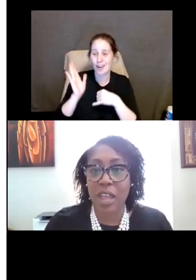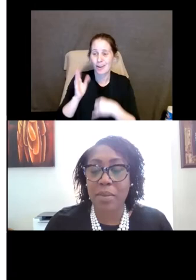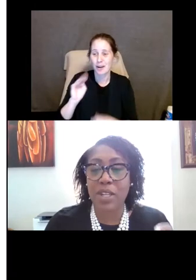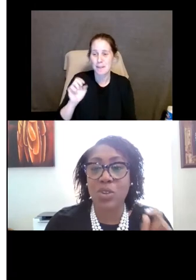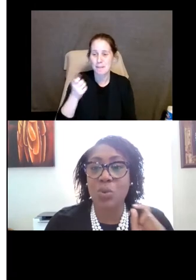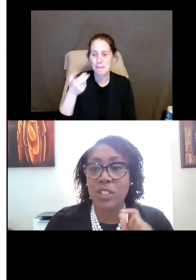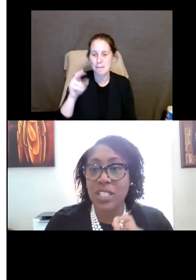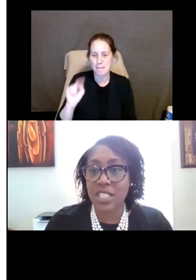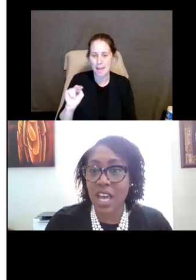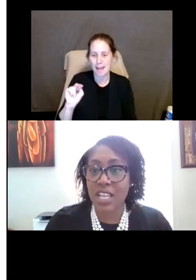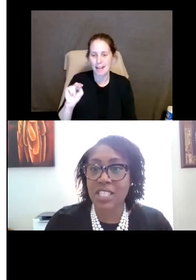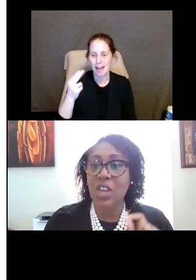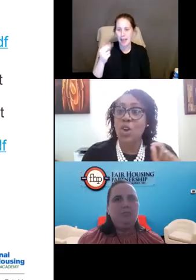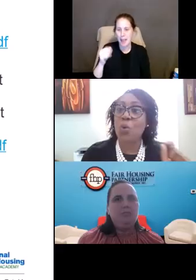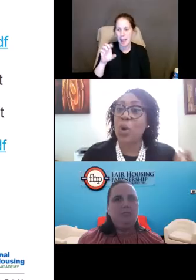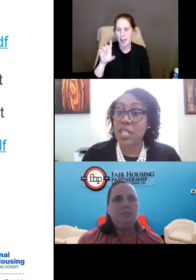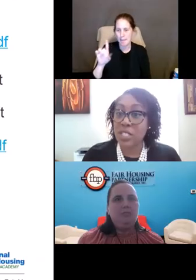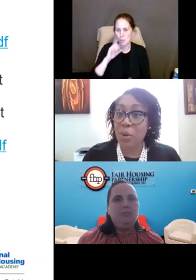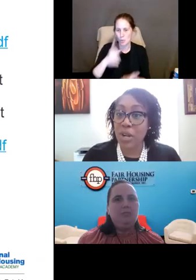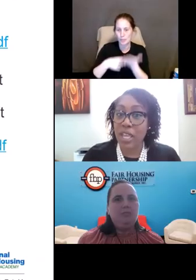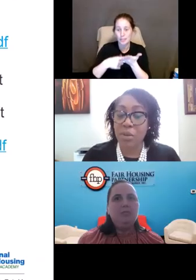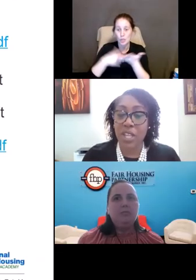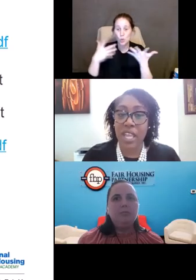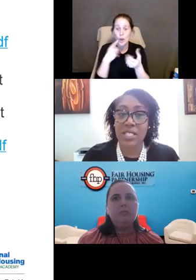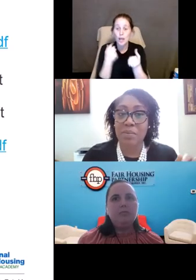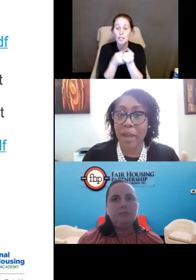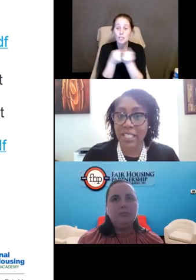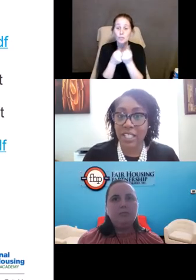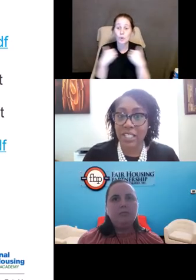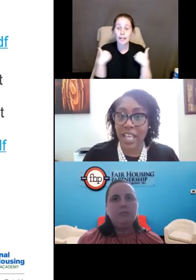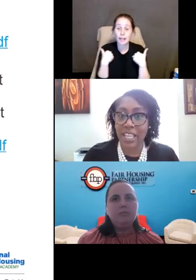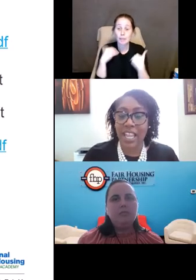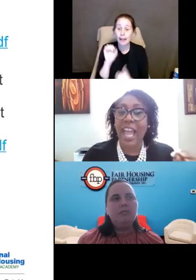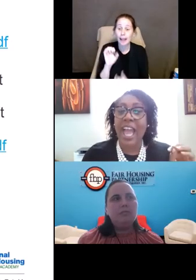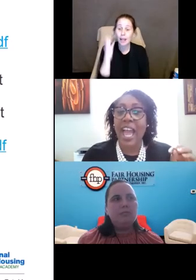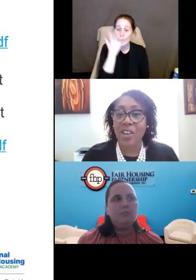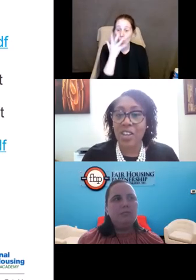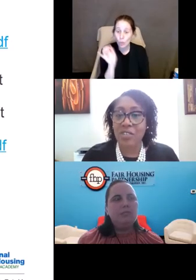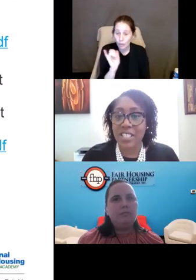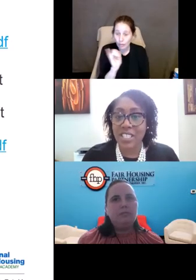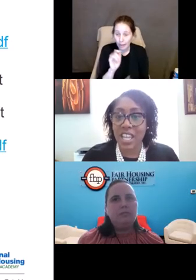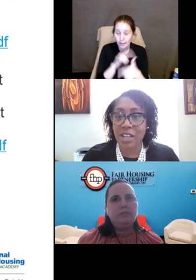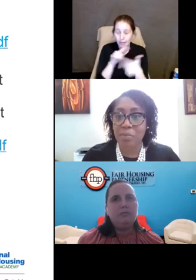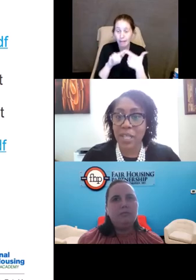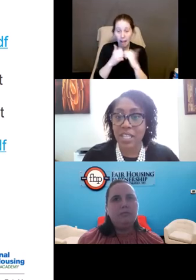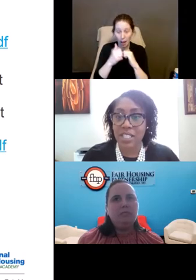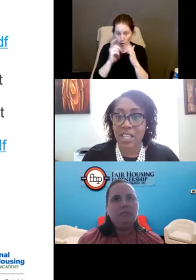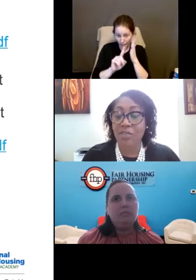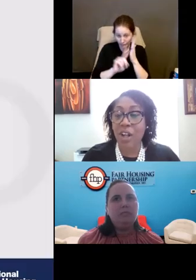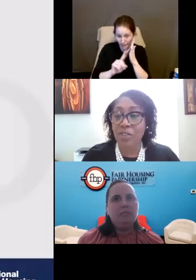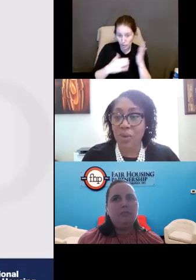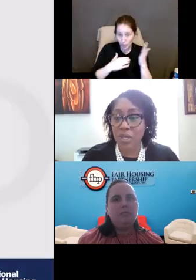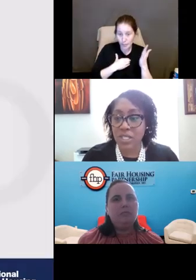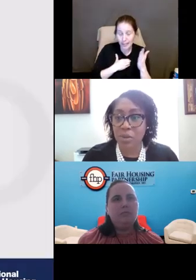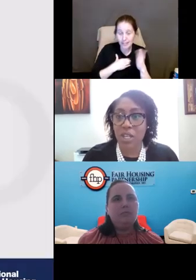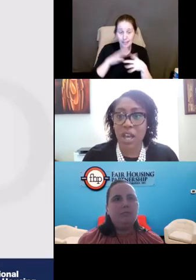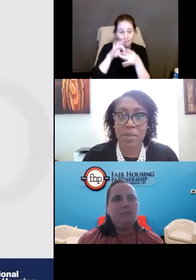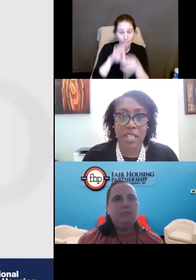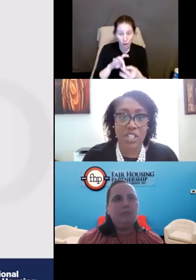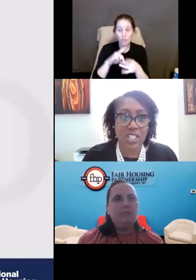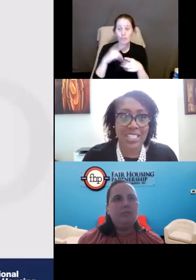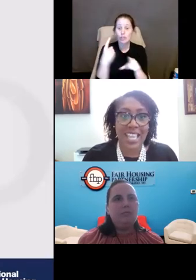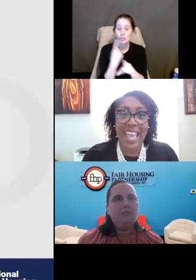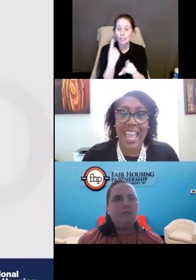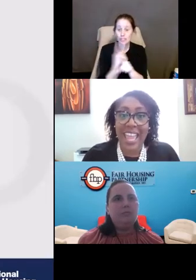Confer Hammond, who will discuss what a support animal case might look like, how to investigate complaints involving reasonable